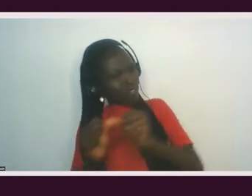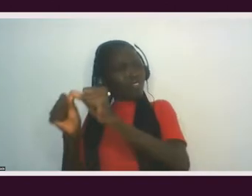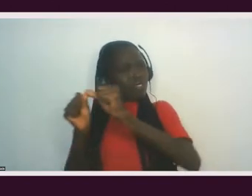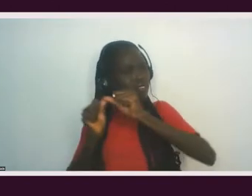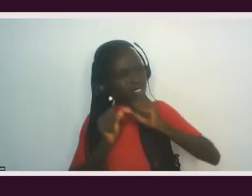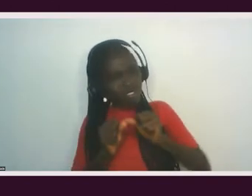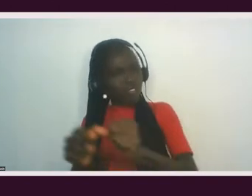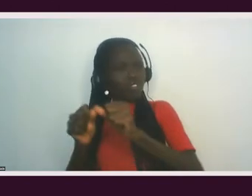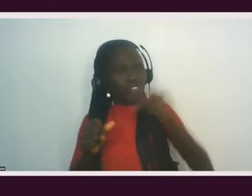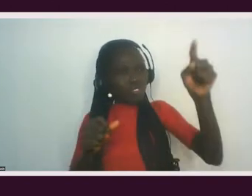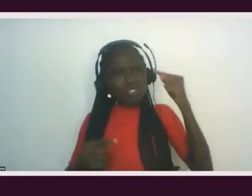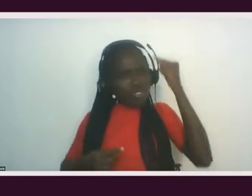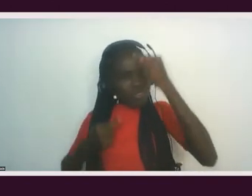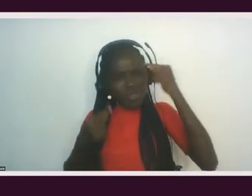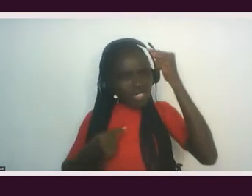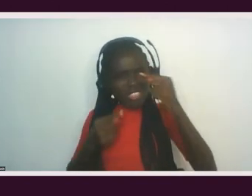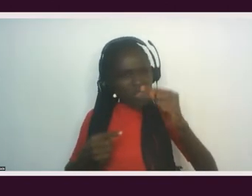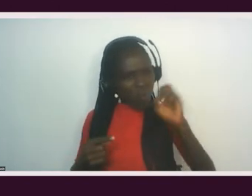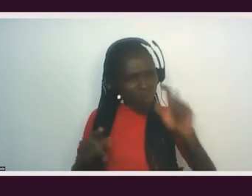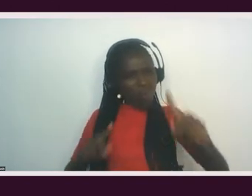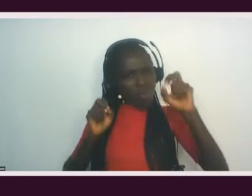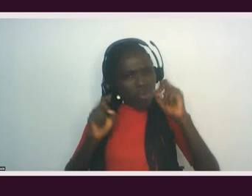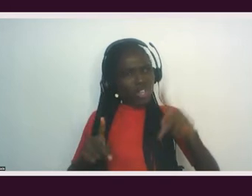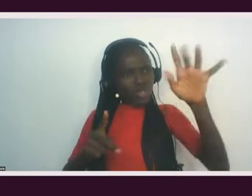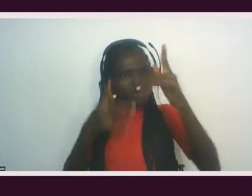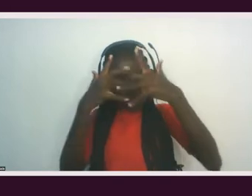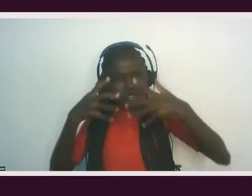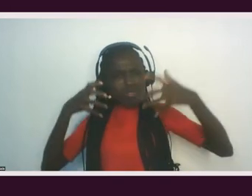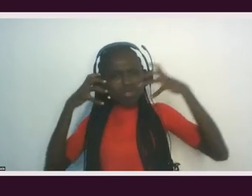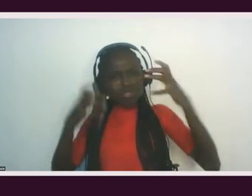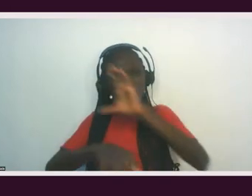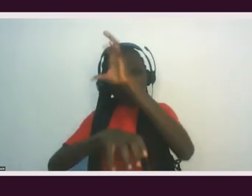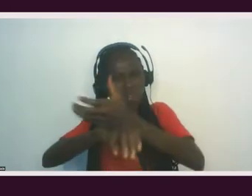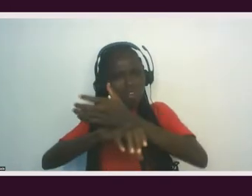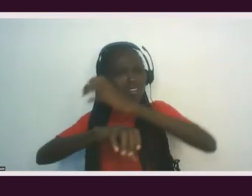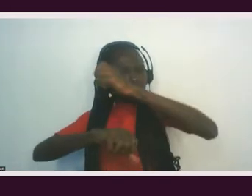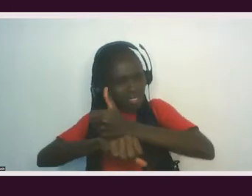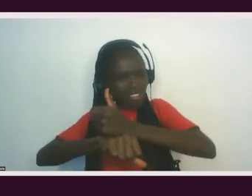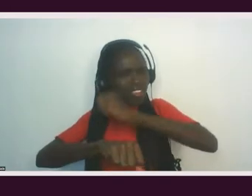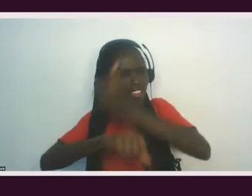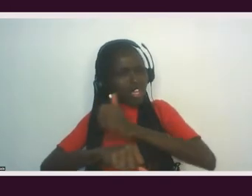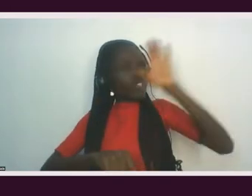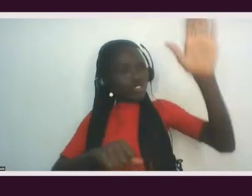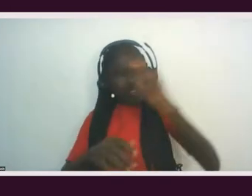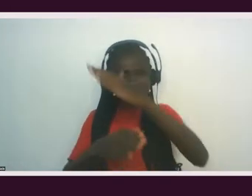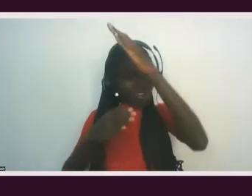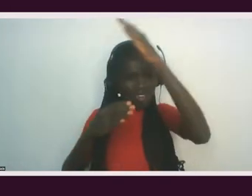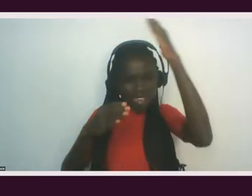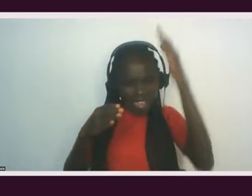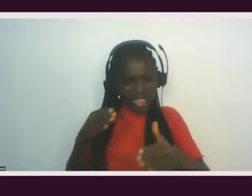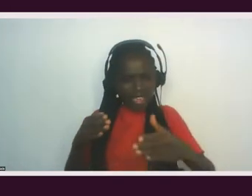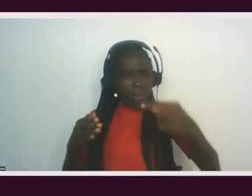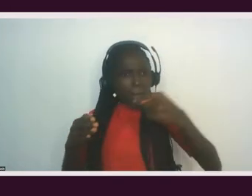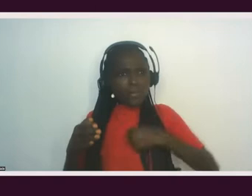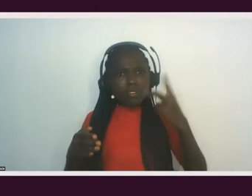that you thought were a matter of profession is the mask of colonization that will be your end. It is in this portal that I